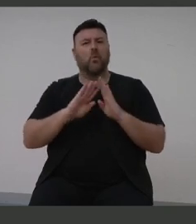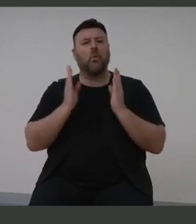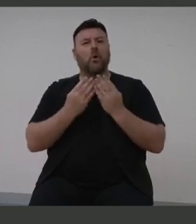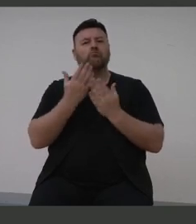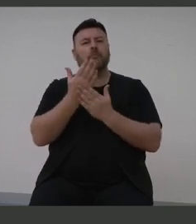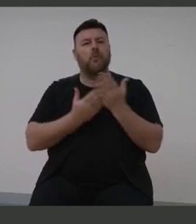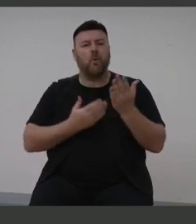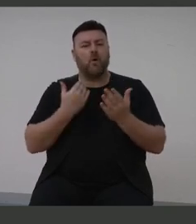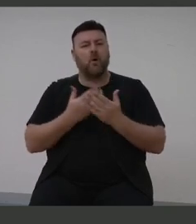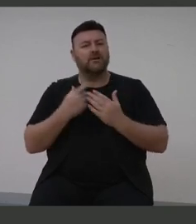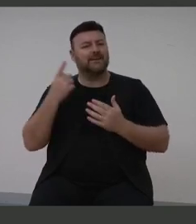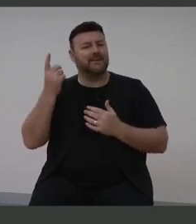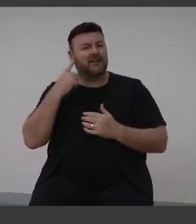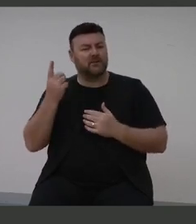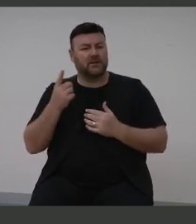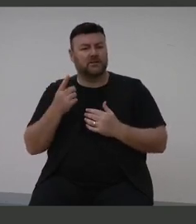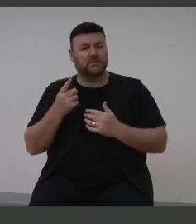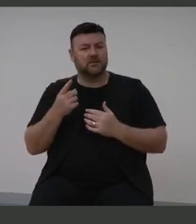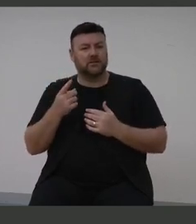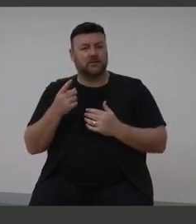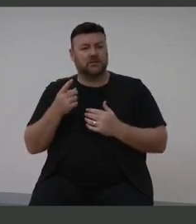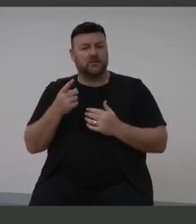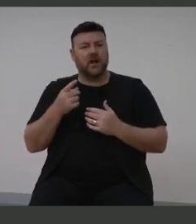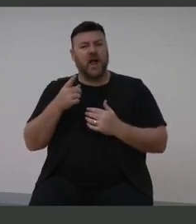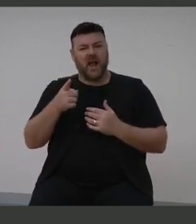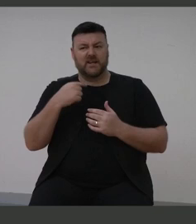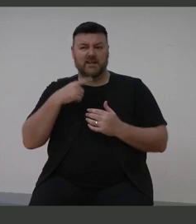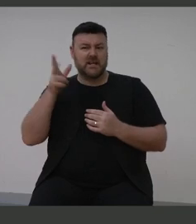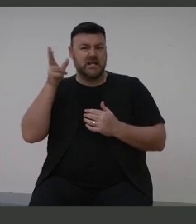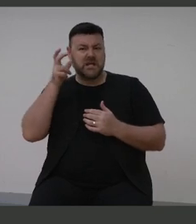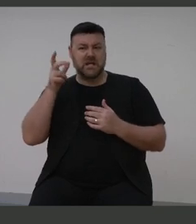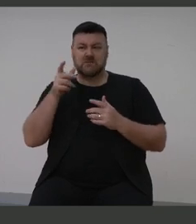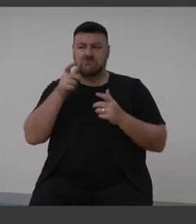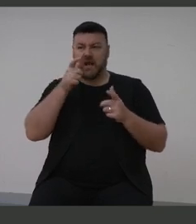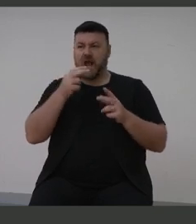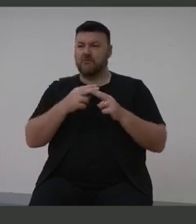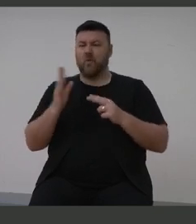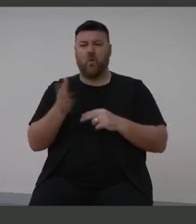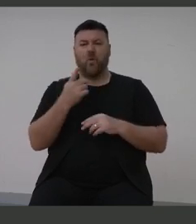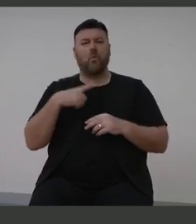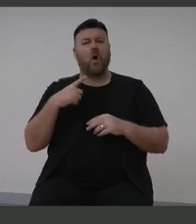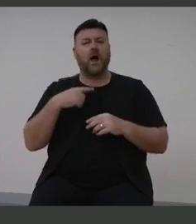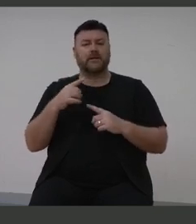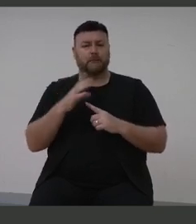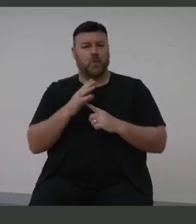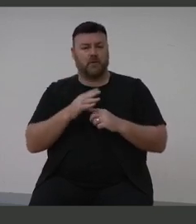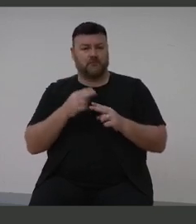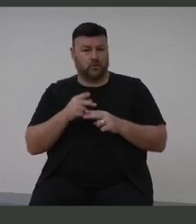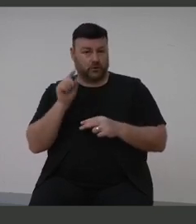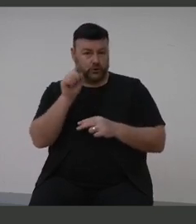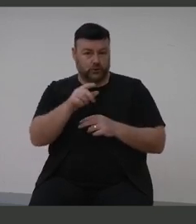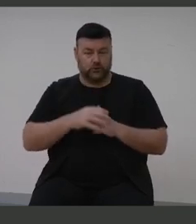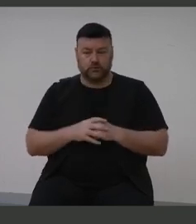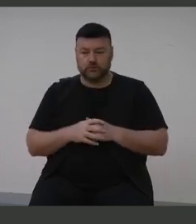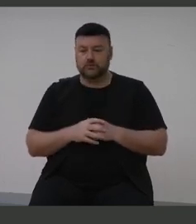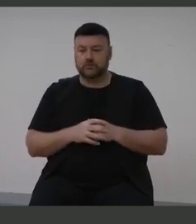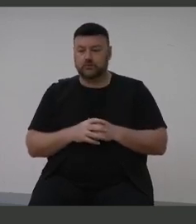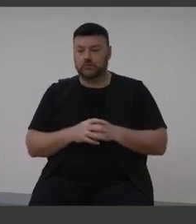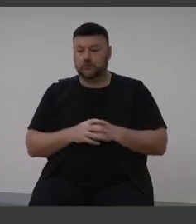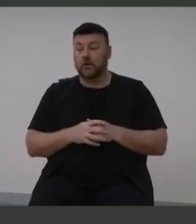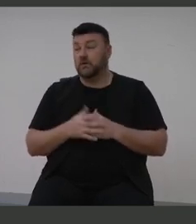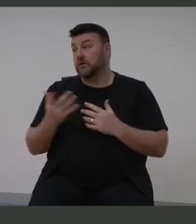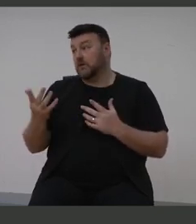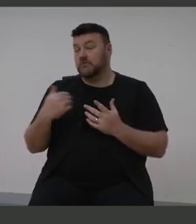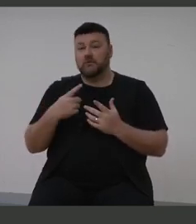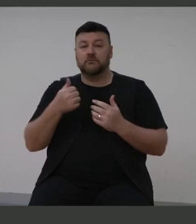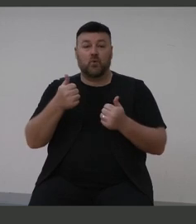Hearing message of hearing care for all so important to you? Well, and firstly, good afternoon. I think it's, well,